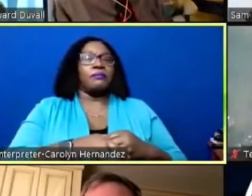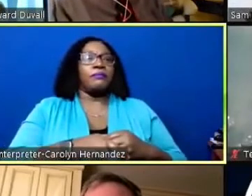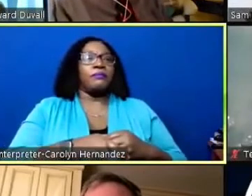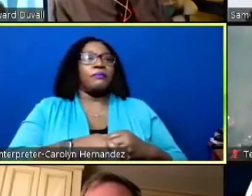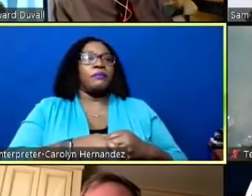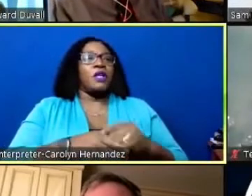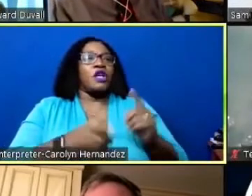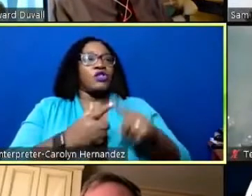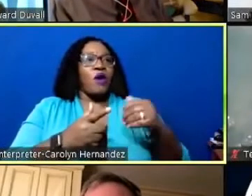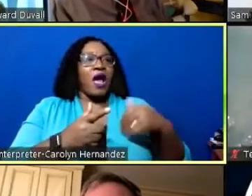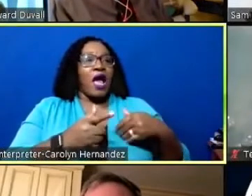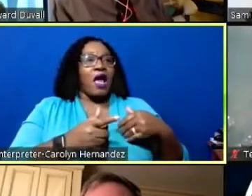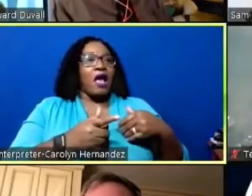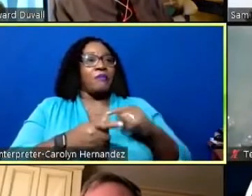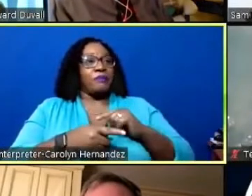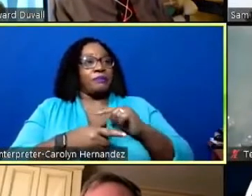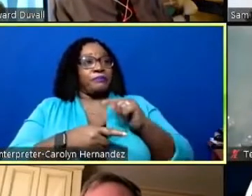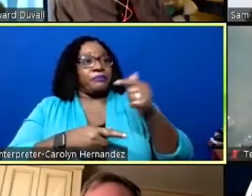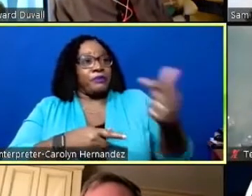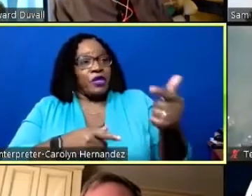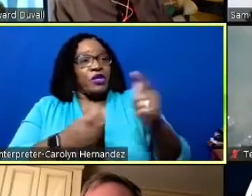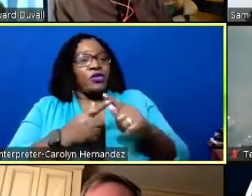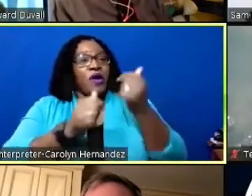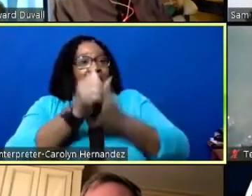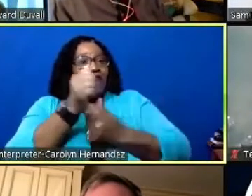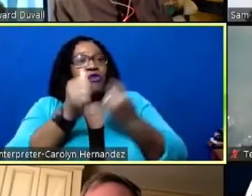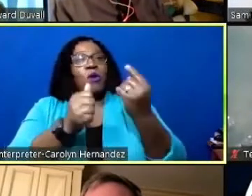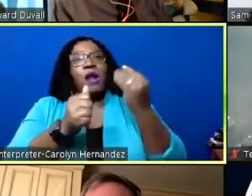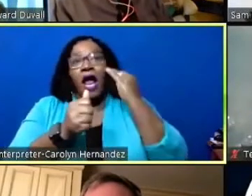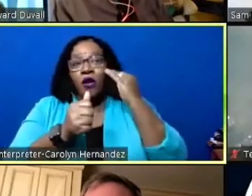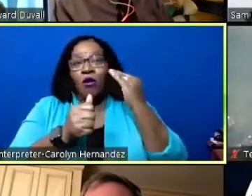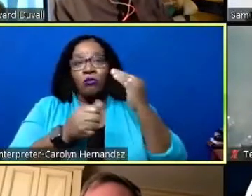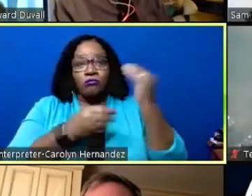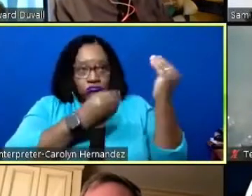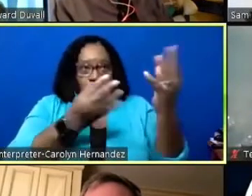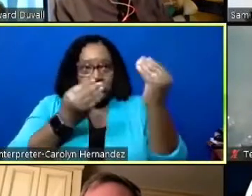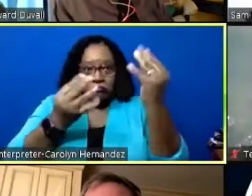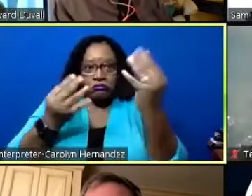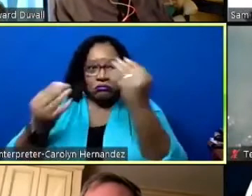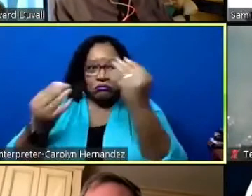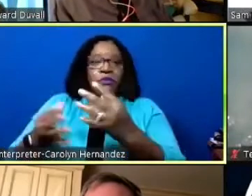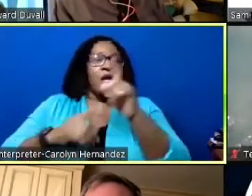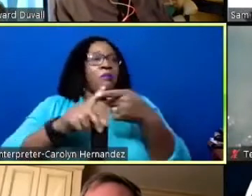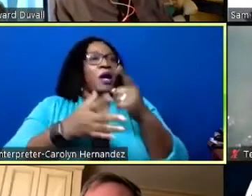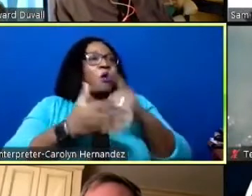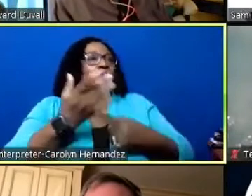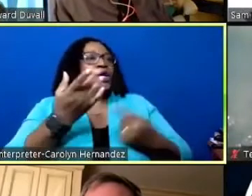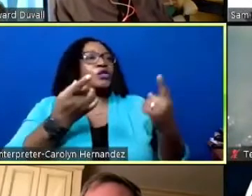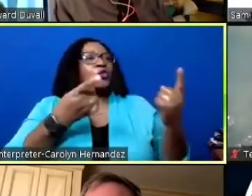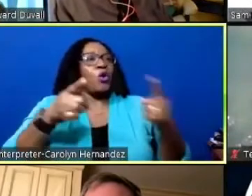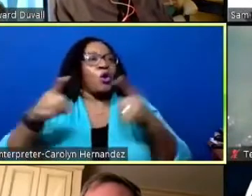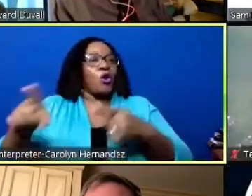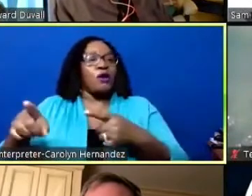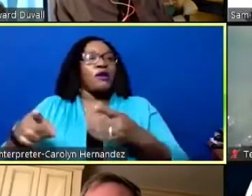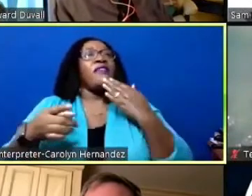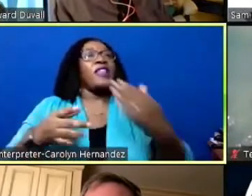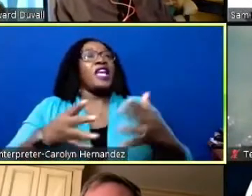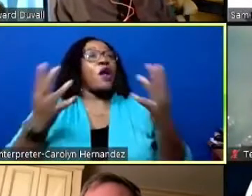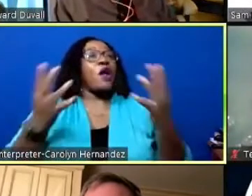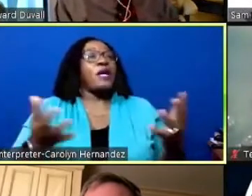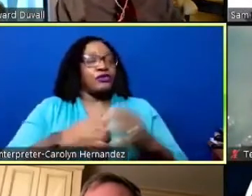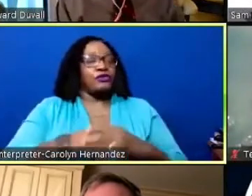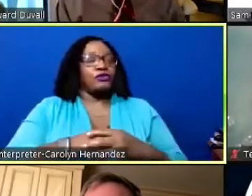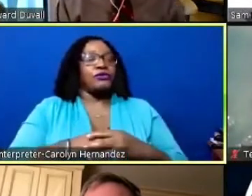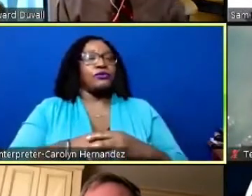i'm gonna pass the word on to everybody i know about what's going on thank you very much